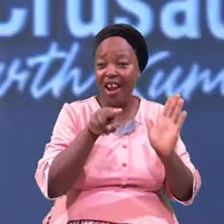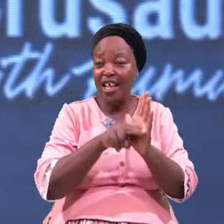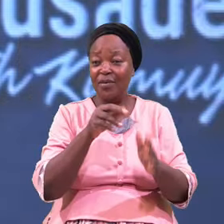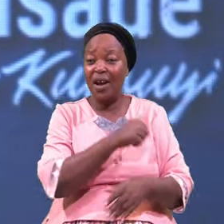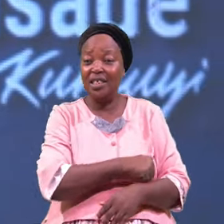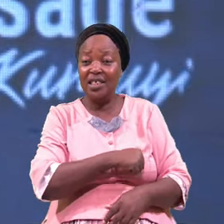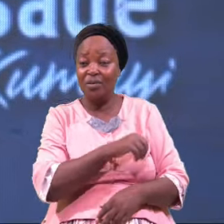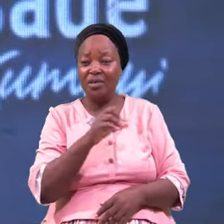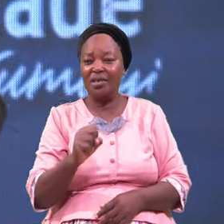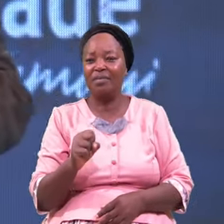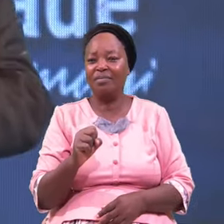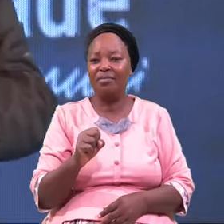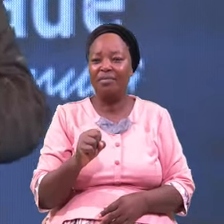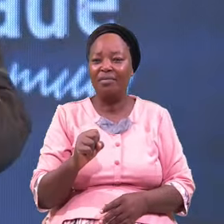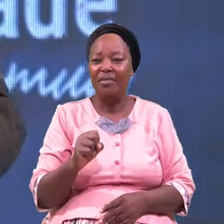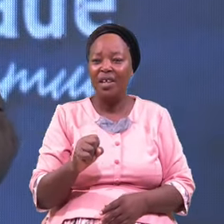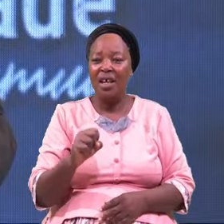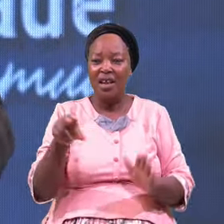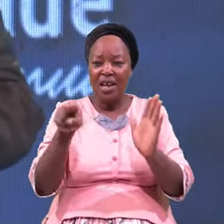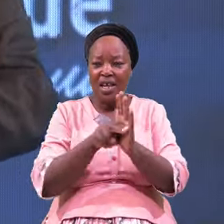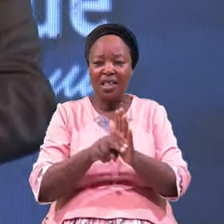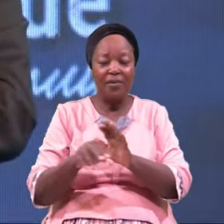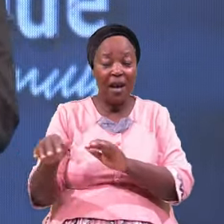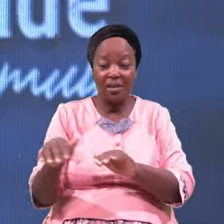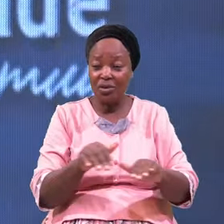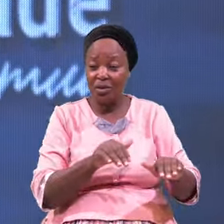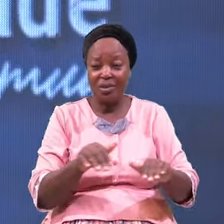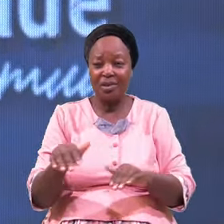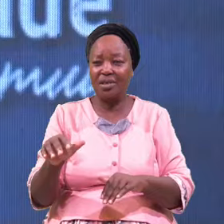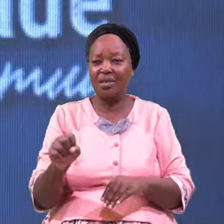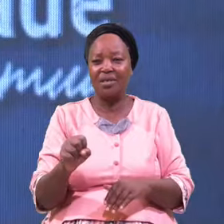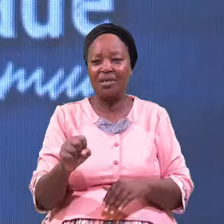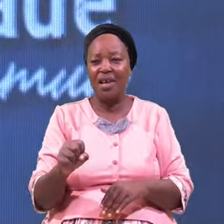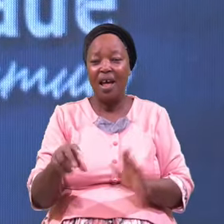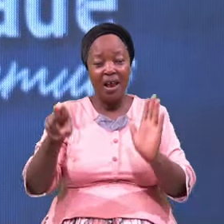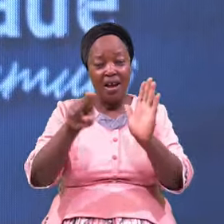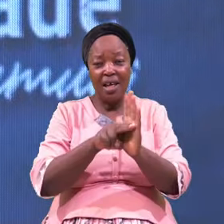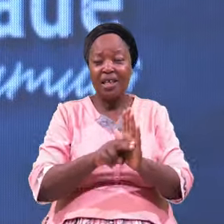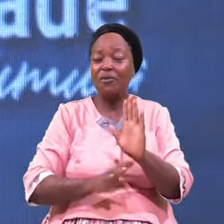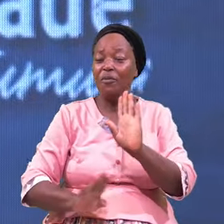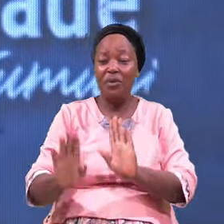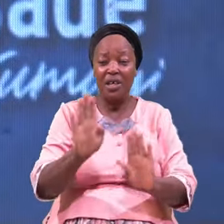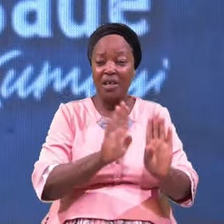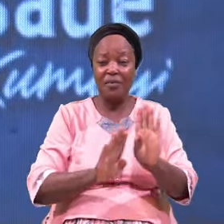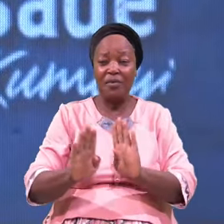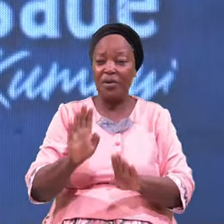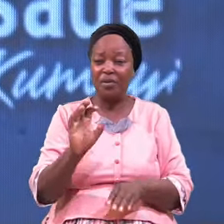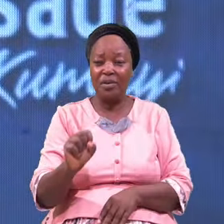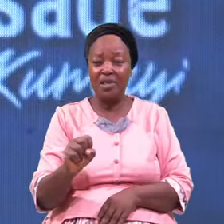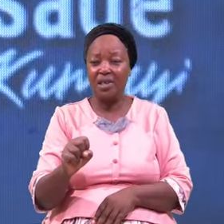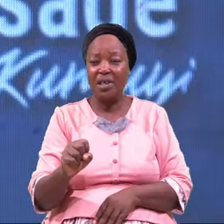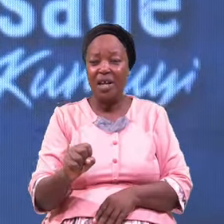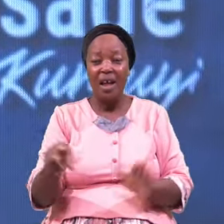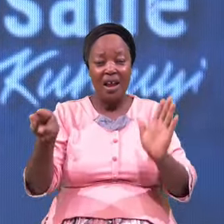Negative Actions Negative Behavior Negative